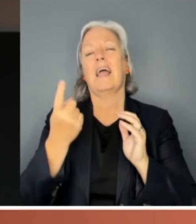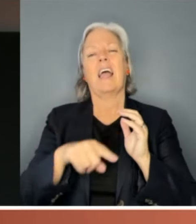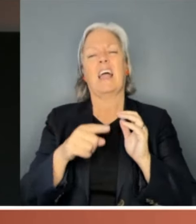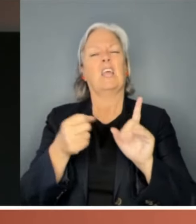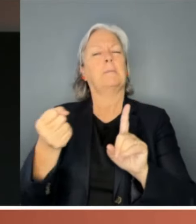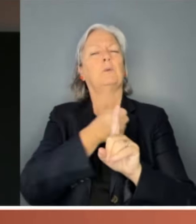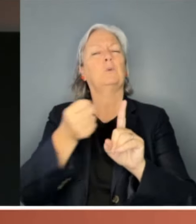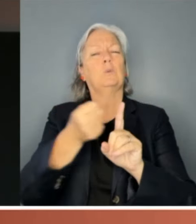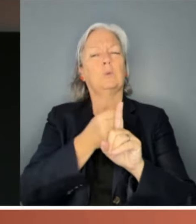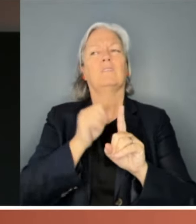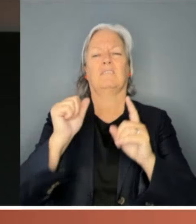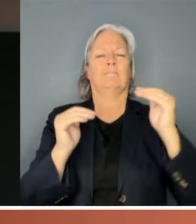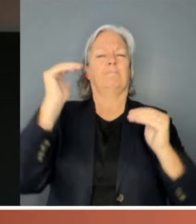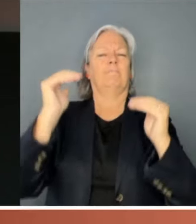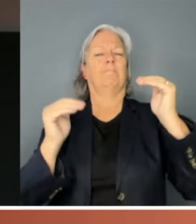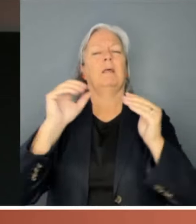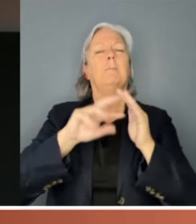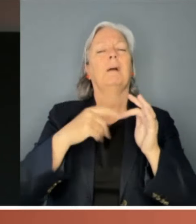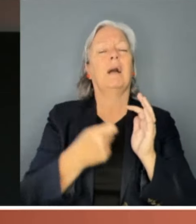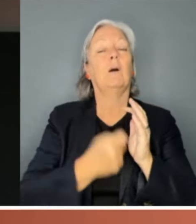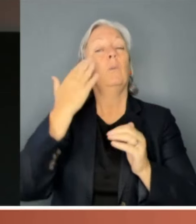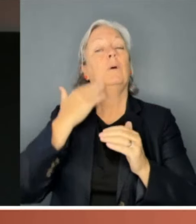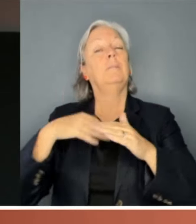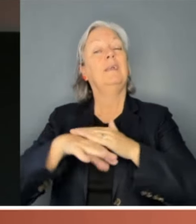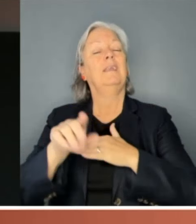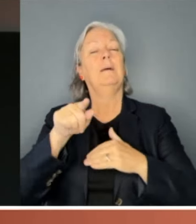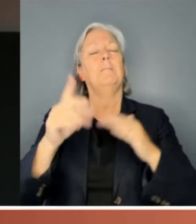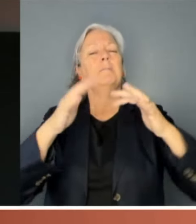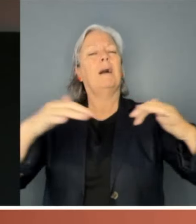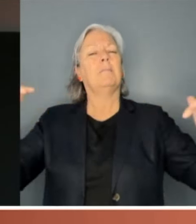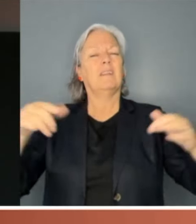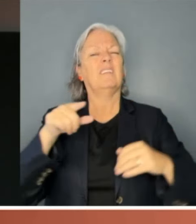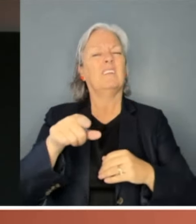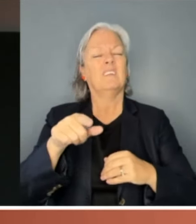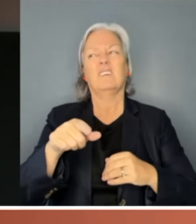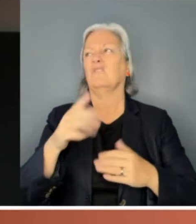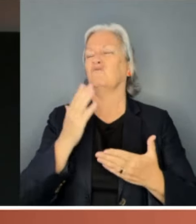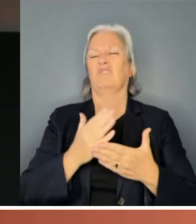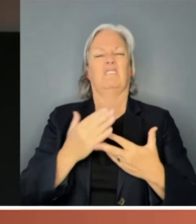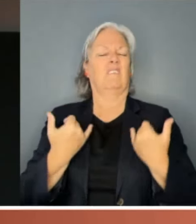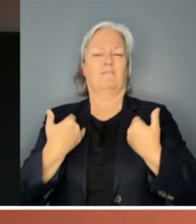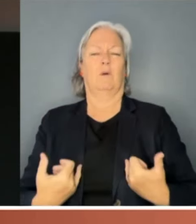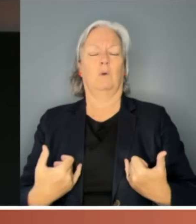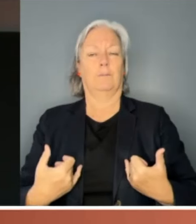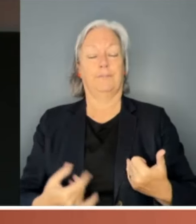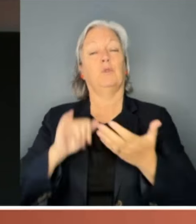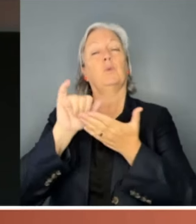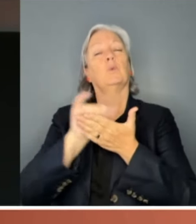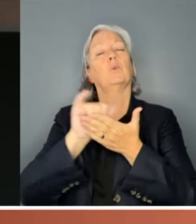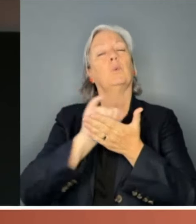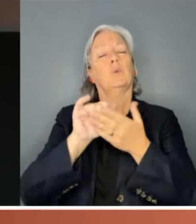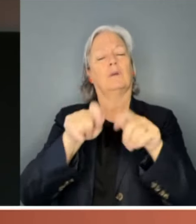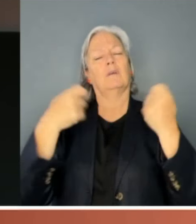news about women in Parliament had become downright revolting. The New York Times pulled no punches